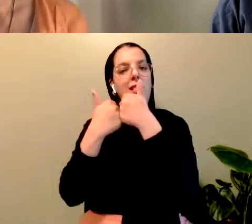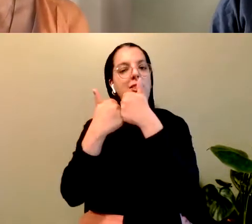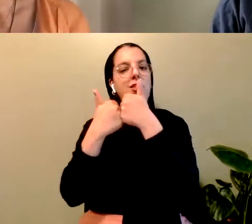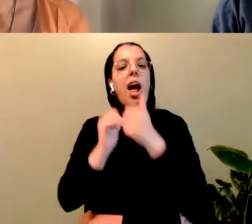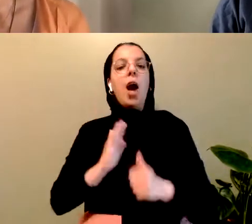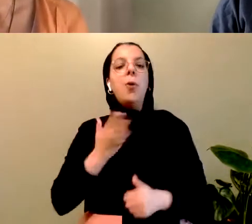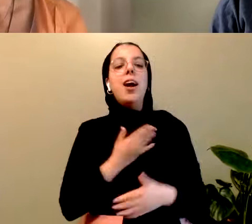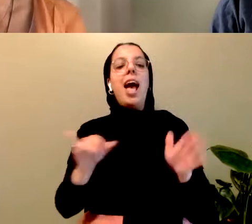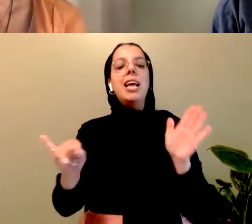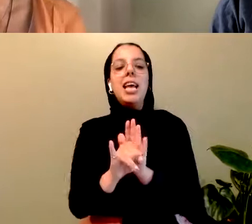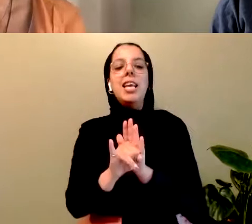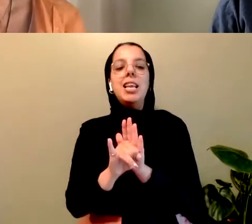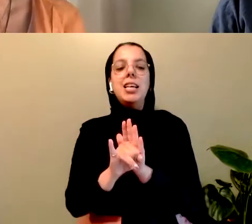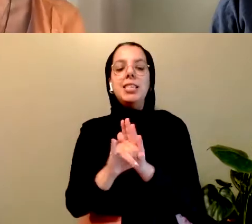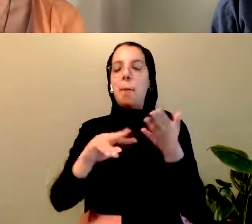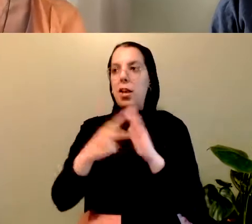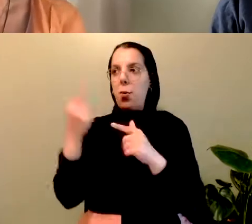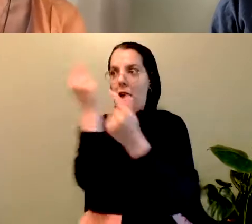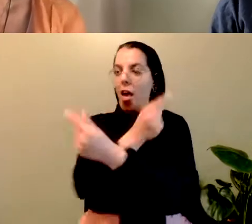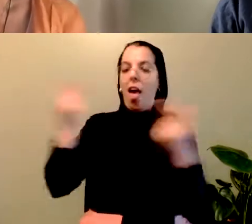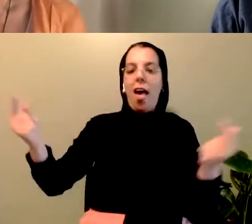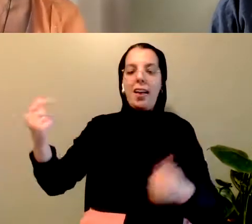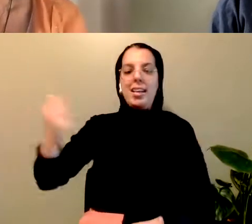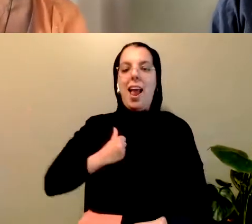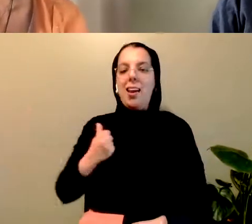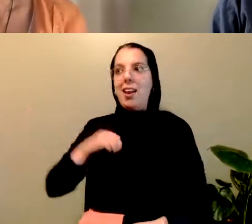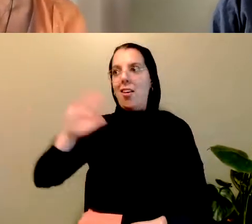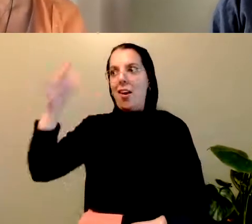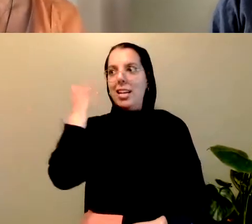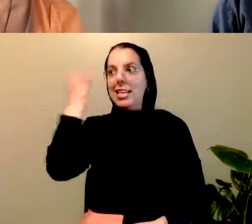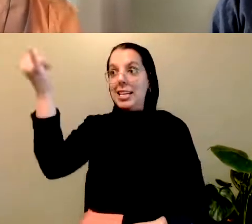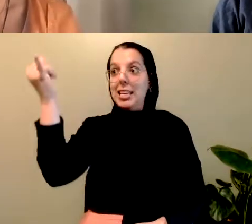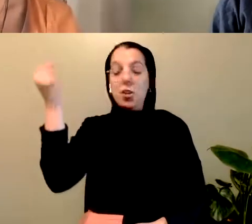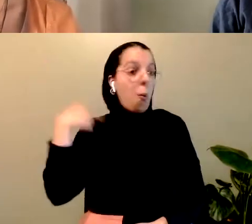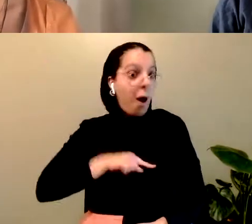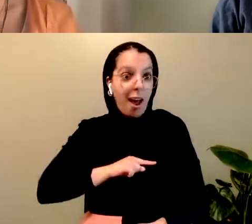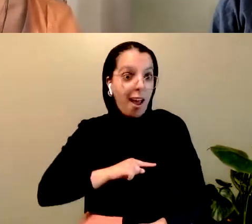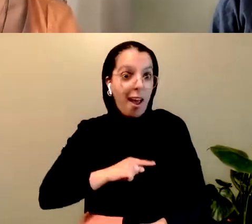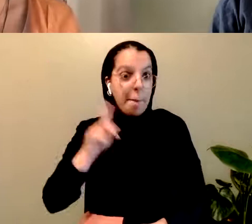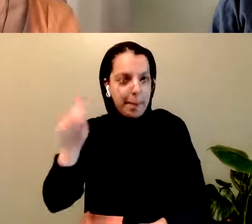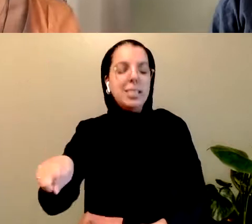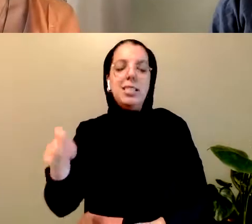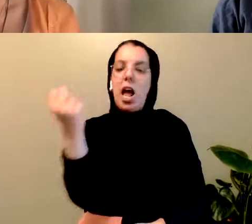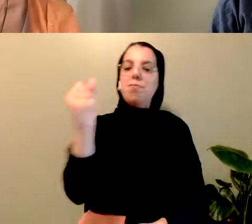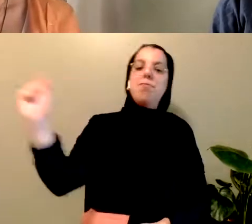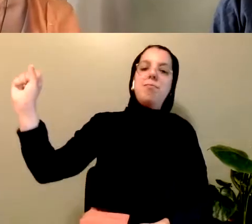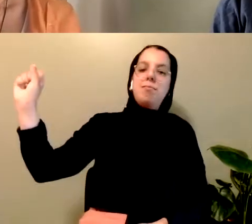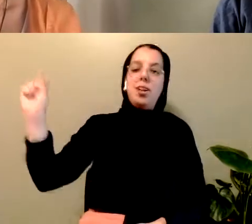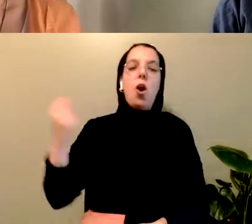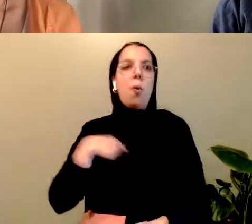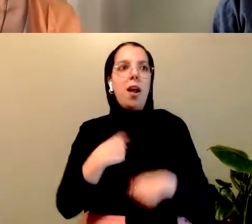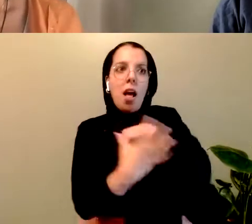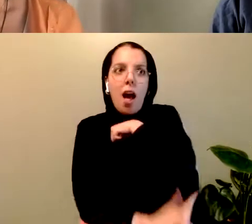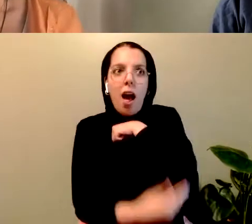because we want to be in opposition, but because we must be. Our lands are occupied and exploited while we remain impoverished,